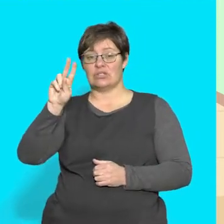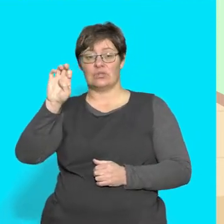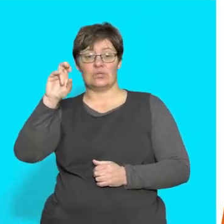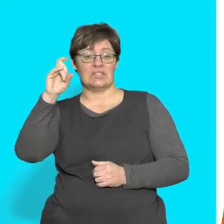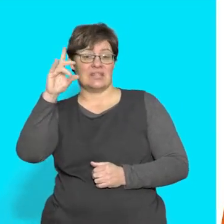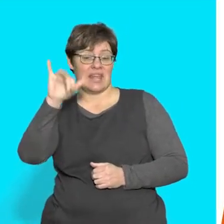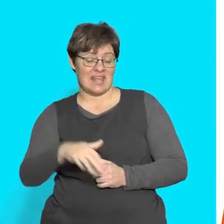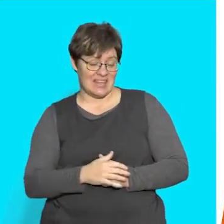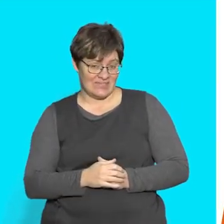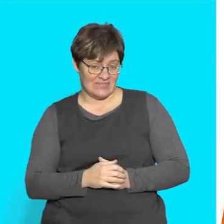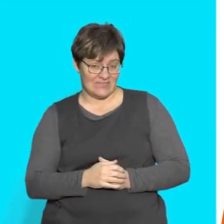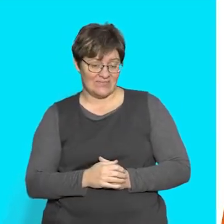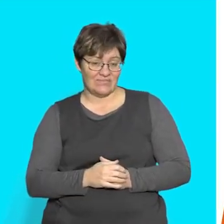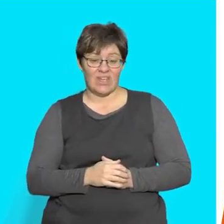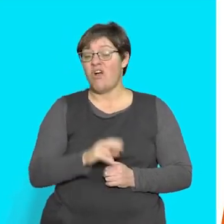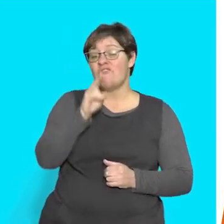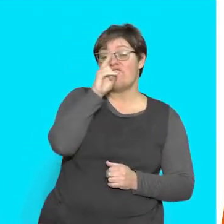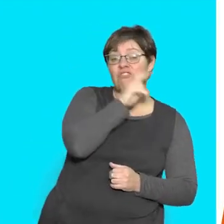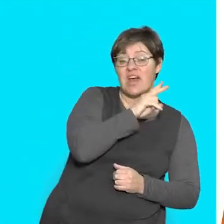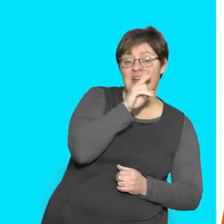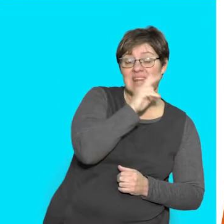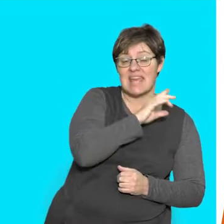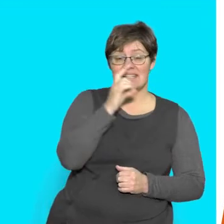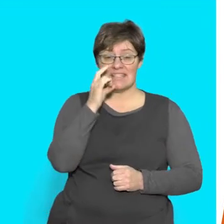Friday, Saturday, Sunday